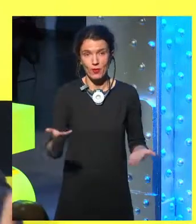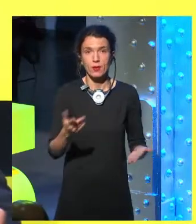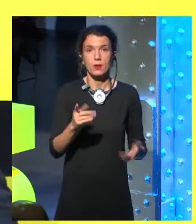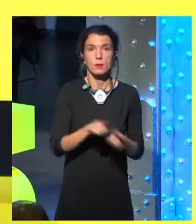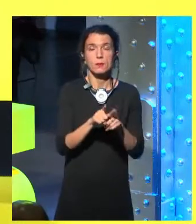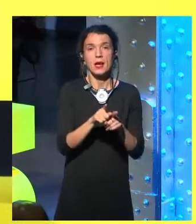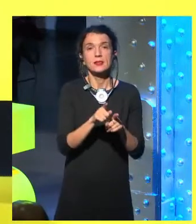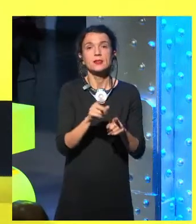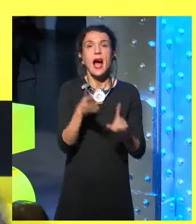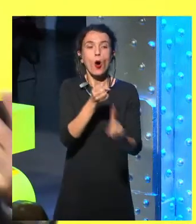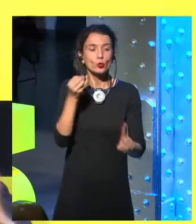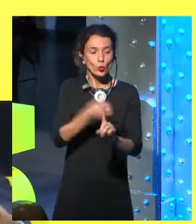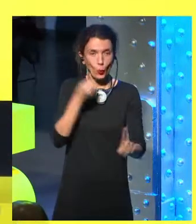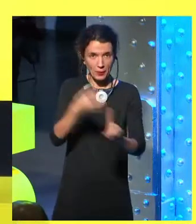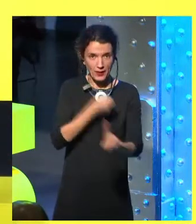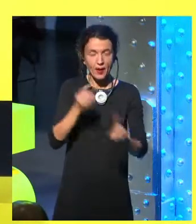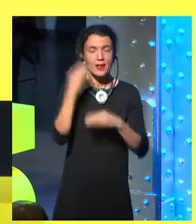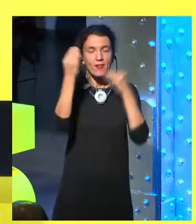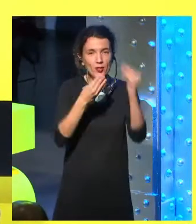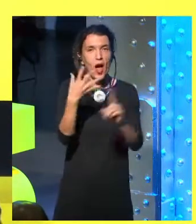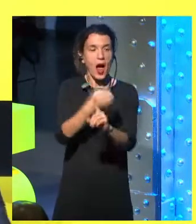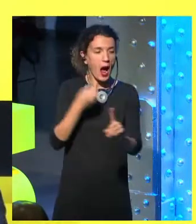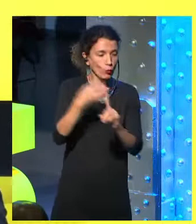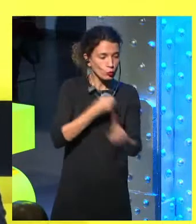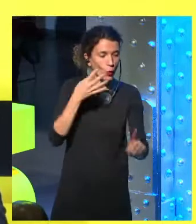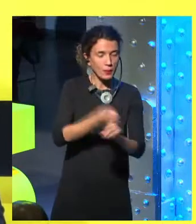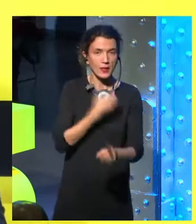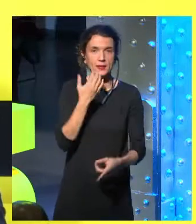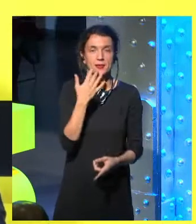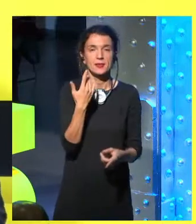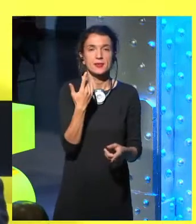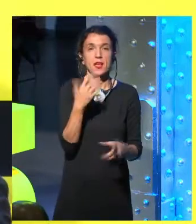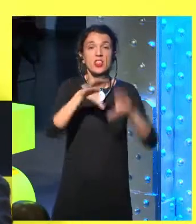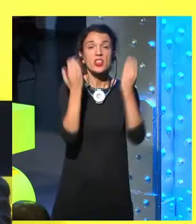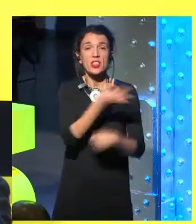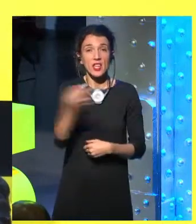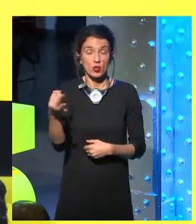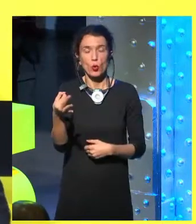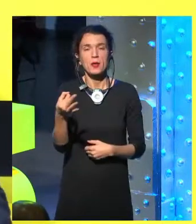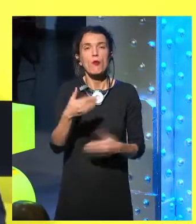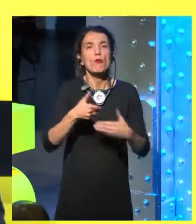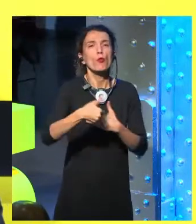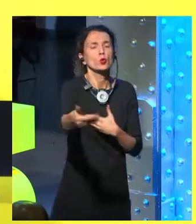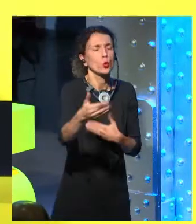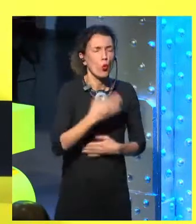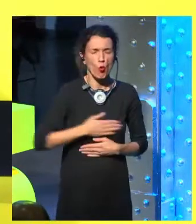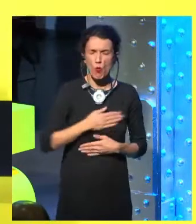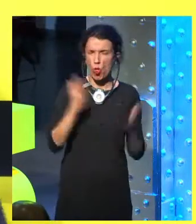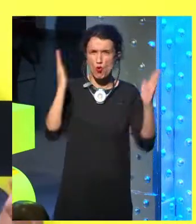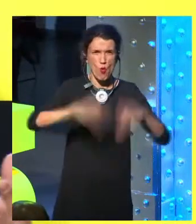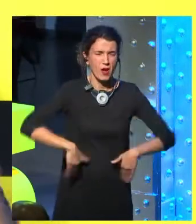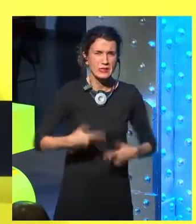participate, of course, to speak about utopias. Because dystopia is